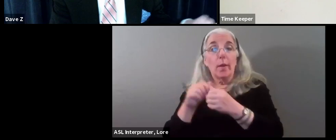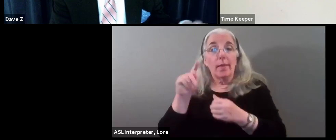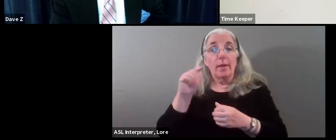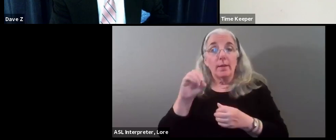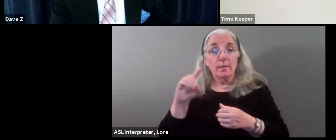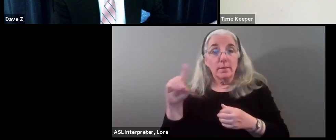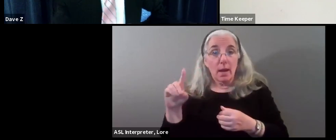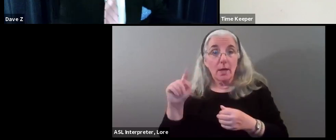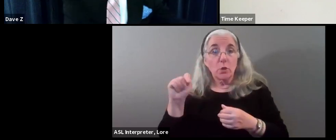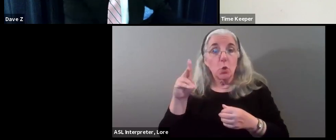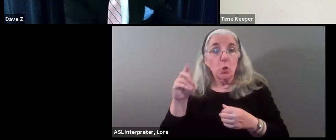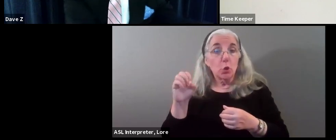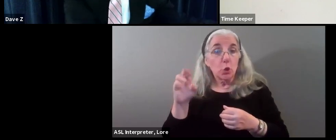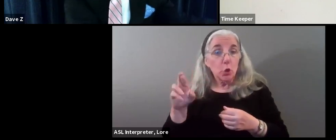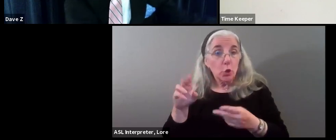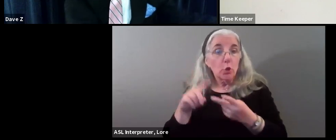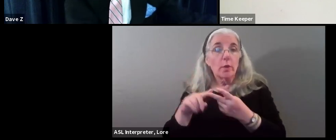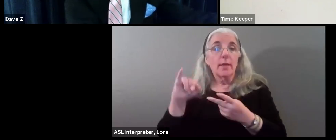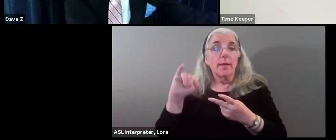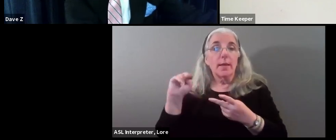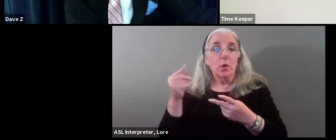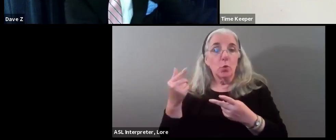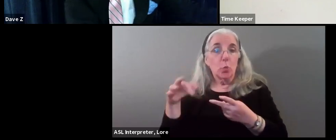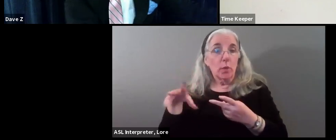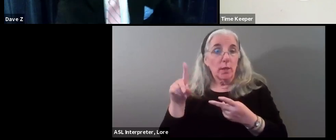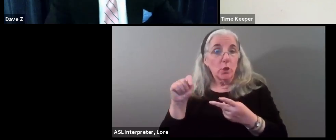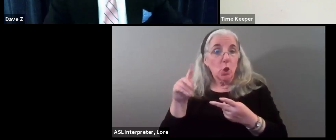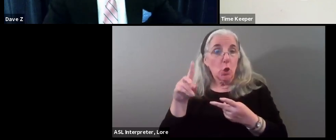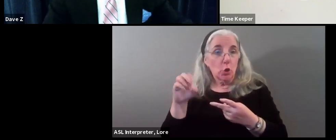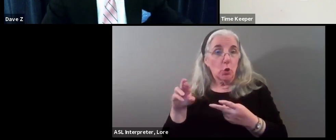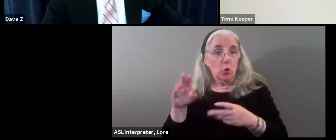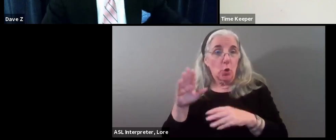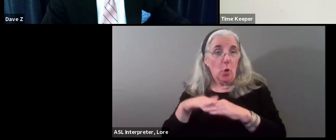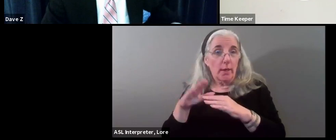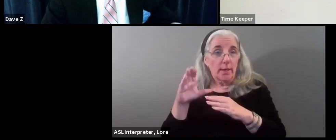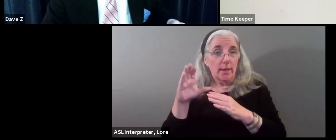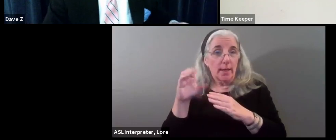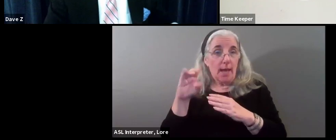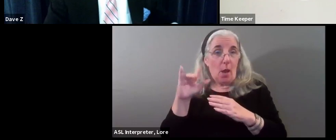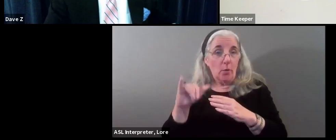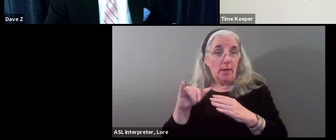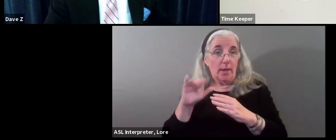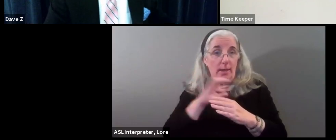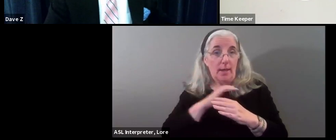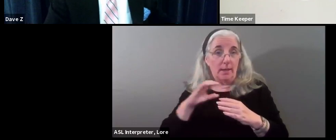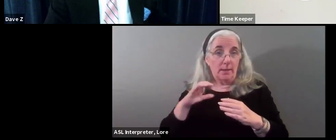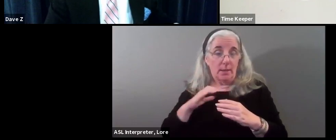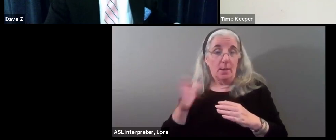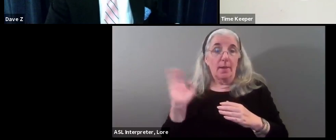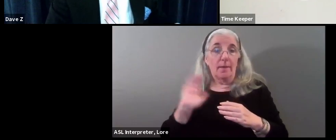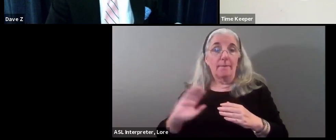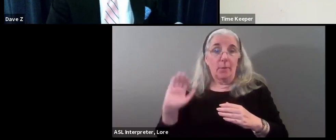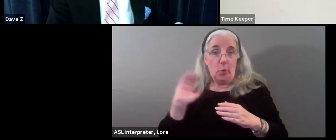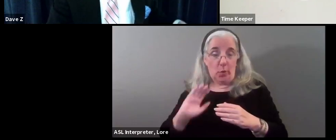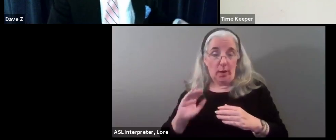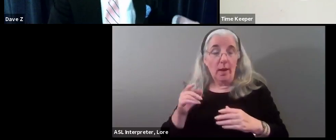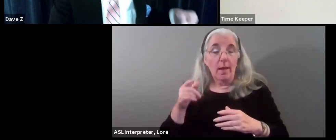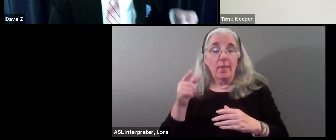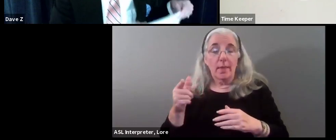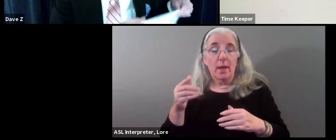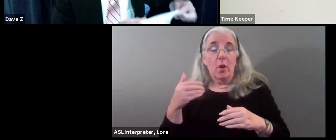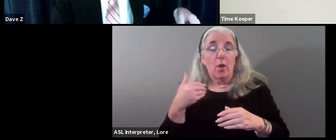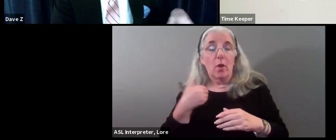and Ingrid Turner before him. And for many years, the county council, when sitting as district council, when it approves